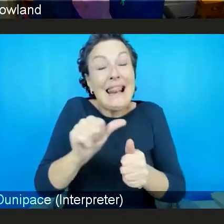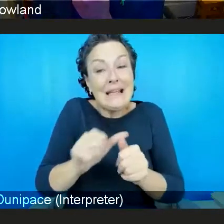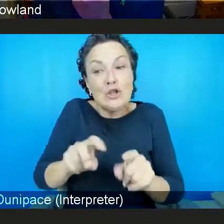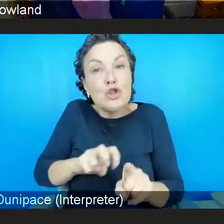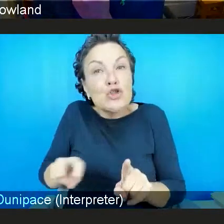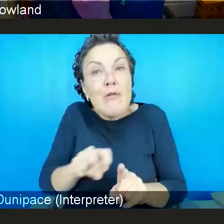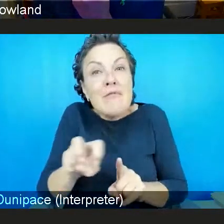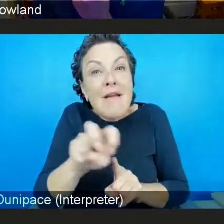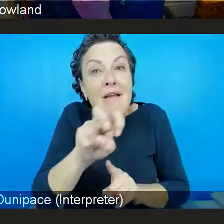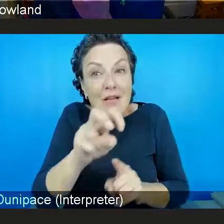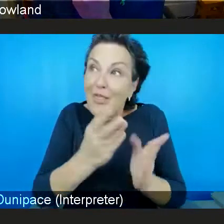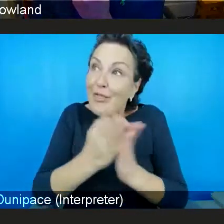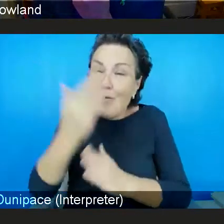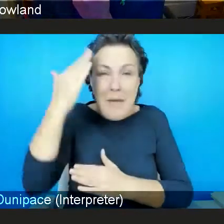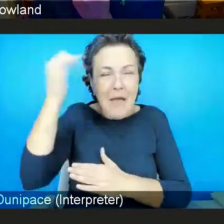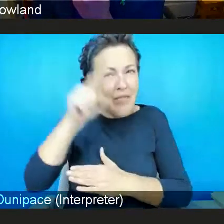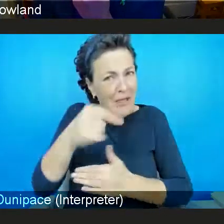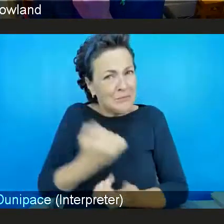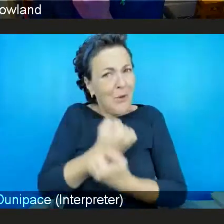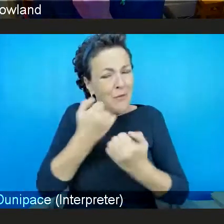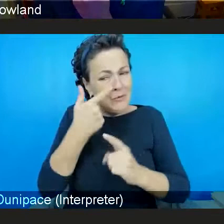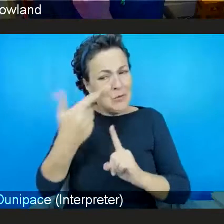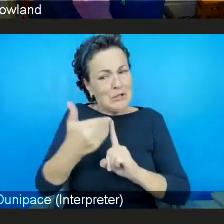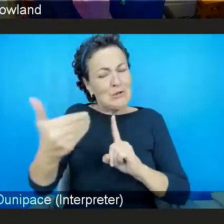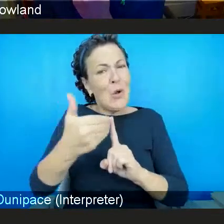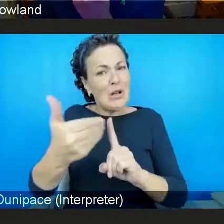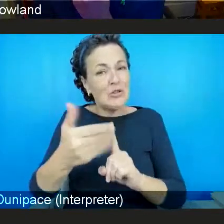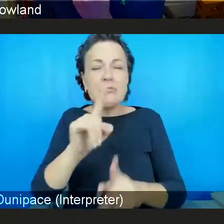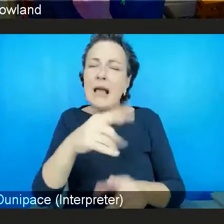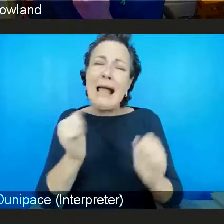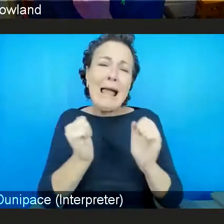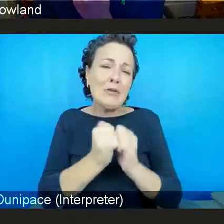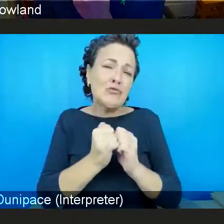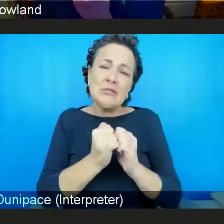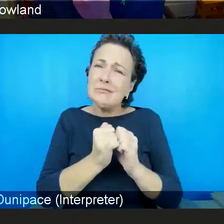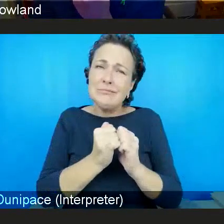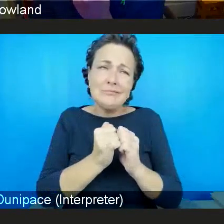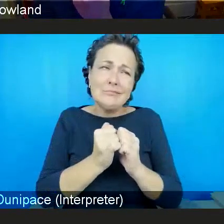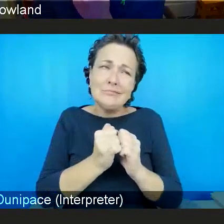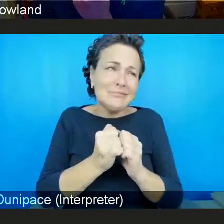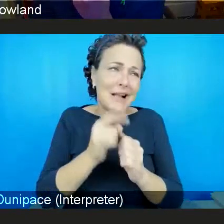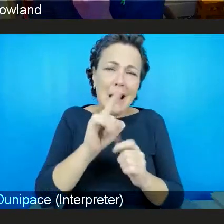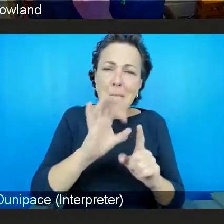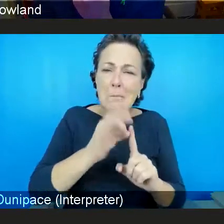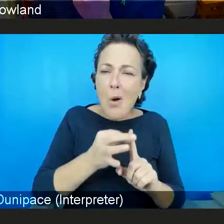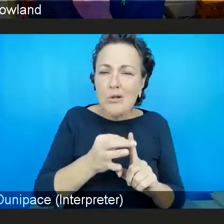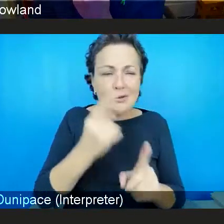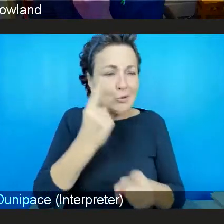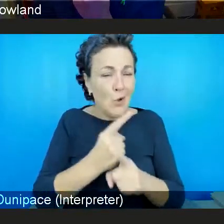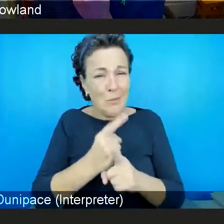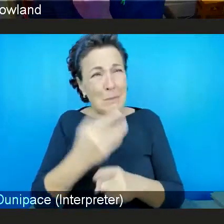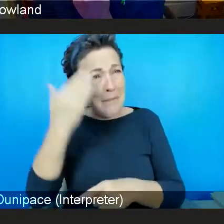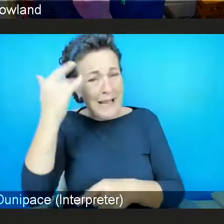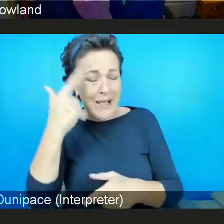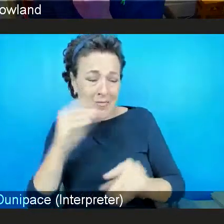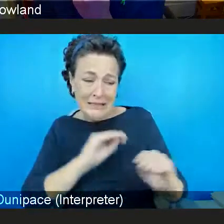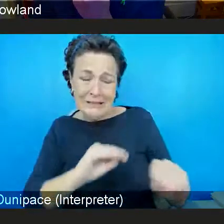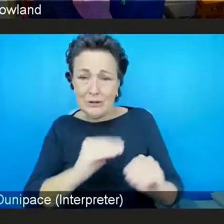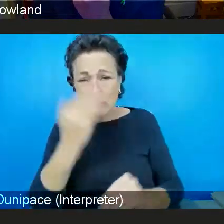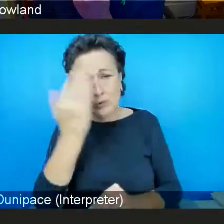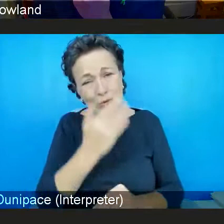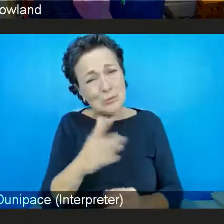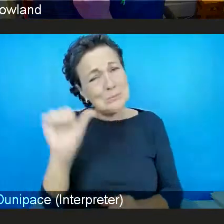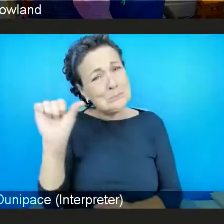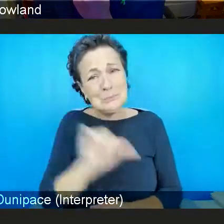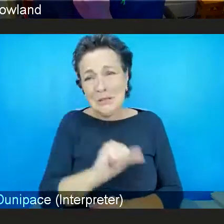kind of have that acknowledged. And I agree with the points around kind of mental health literacy. And I think that's